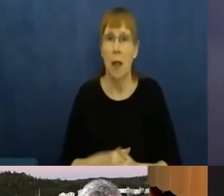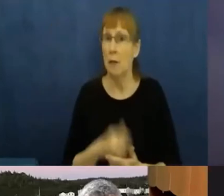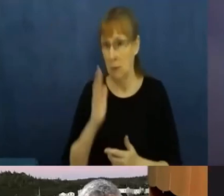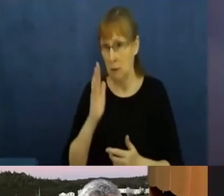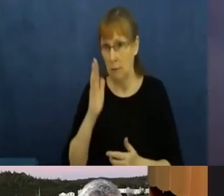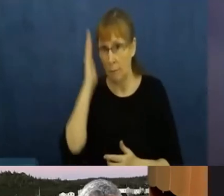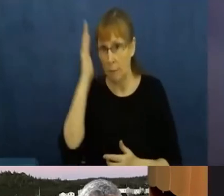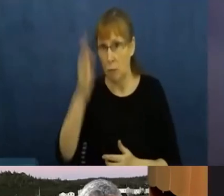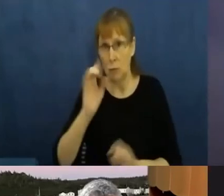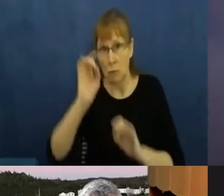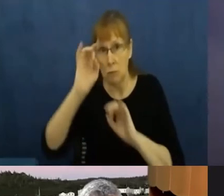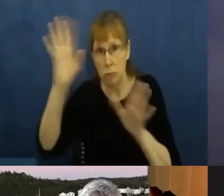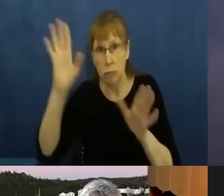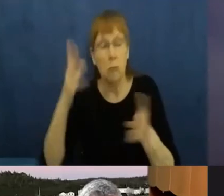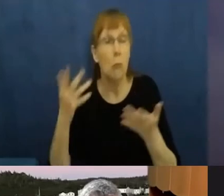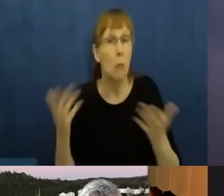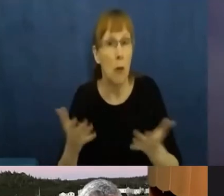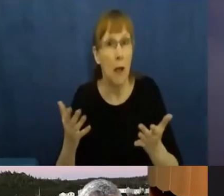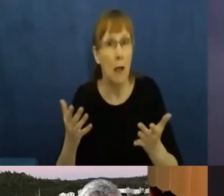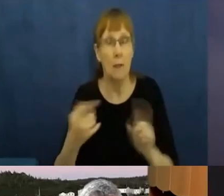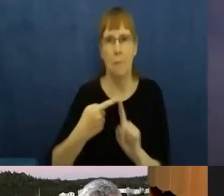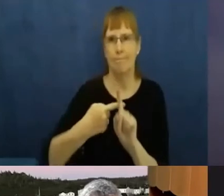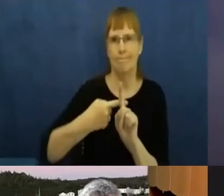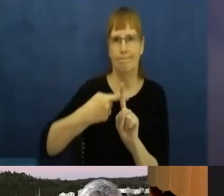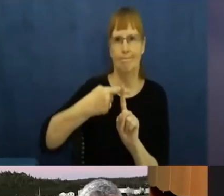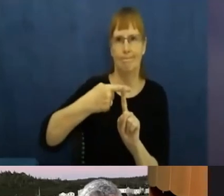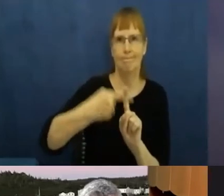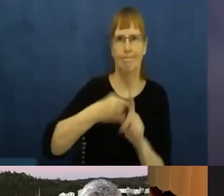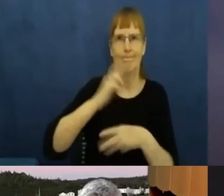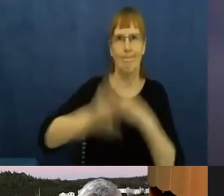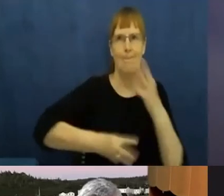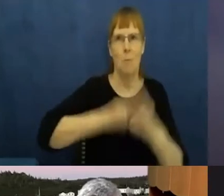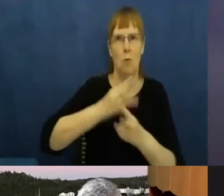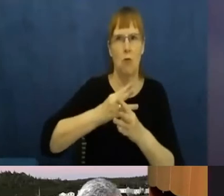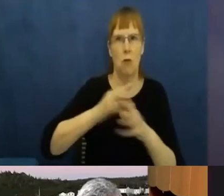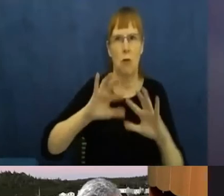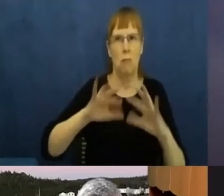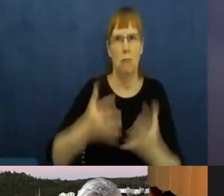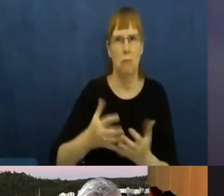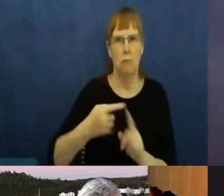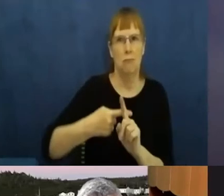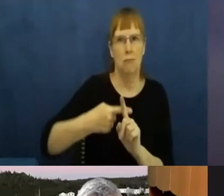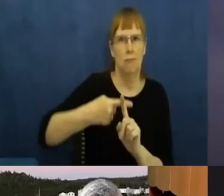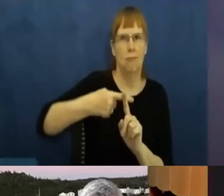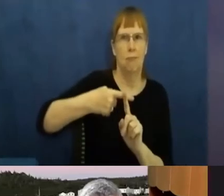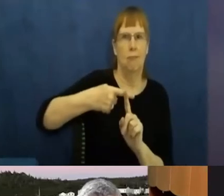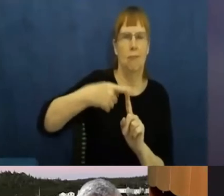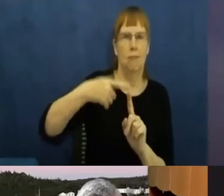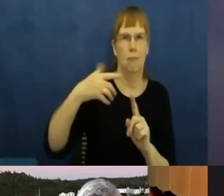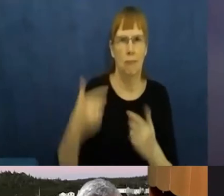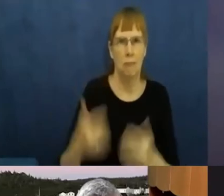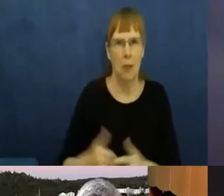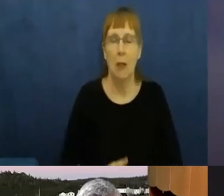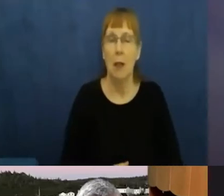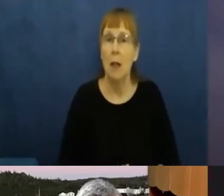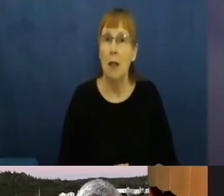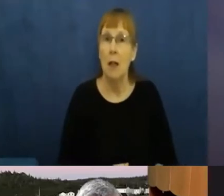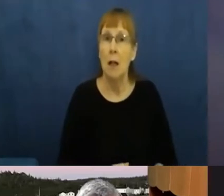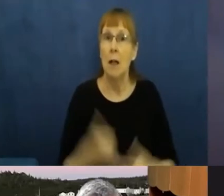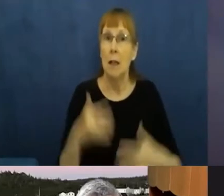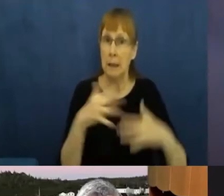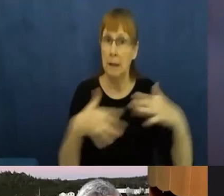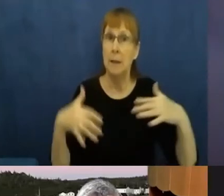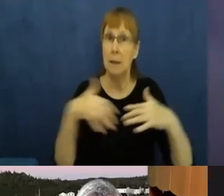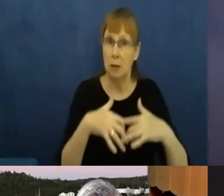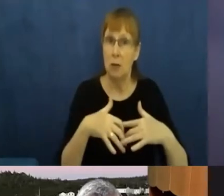climate change. And so people, particularly indigenous leaders, have been relating this crisis